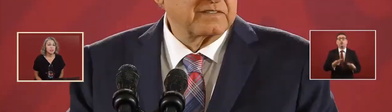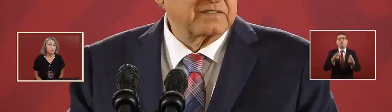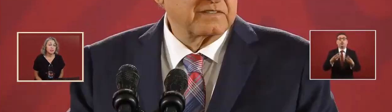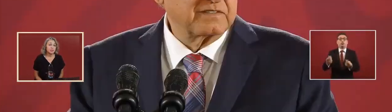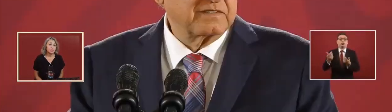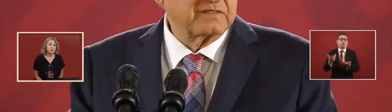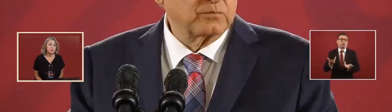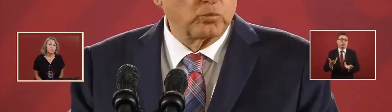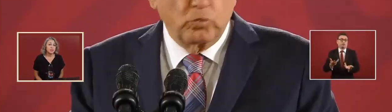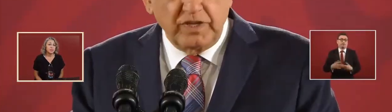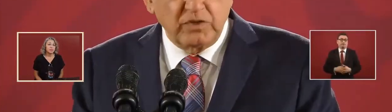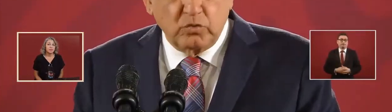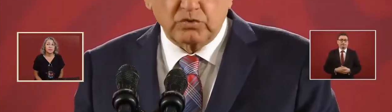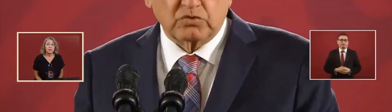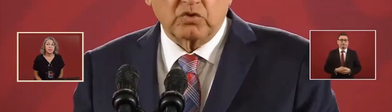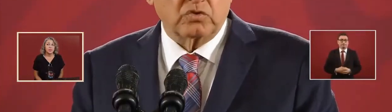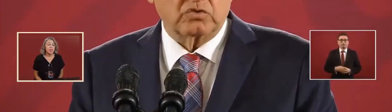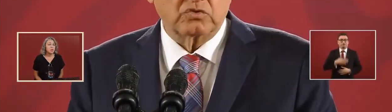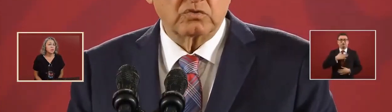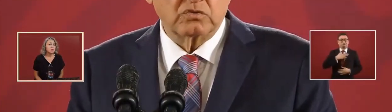It was very unjust.